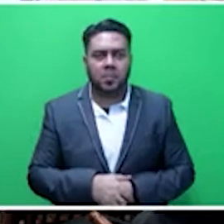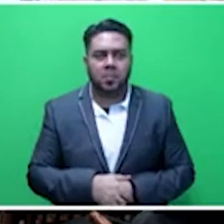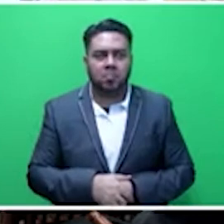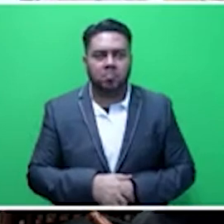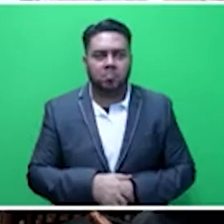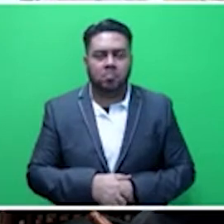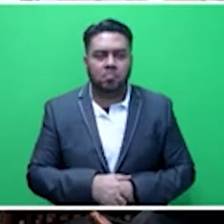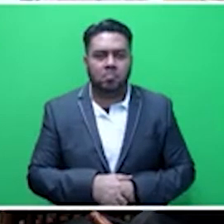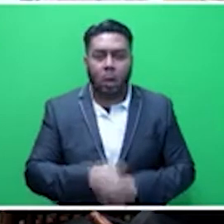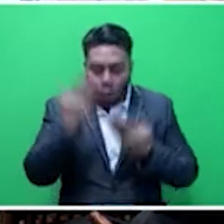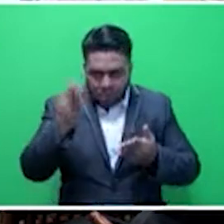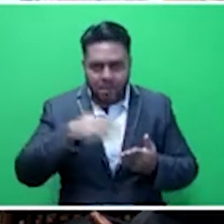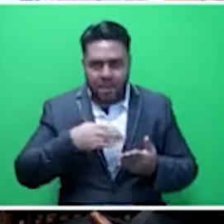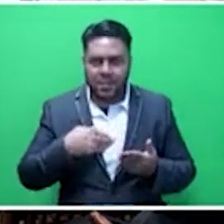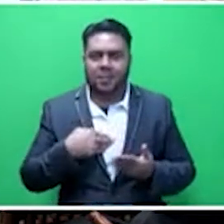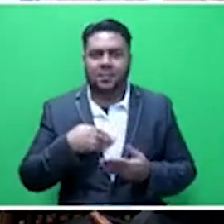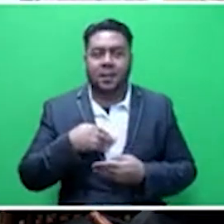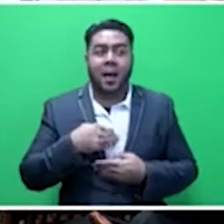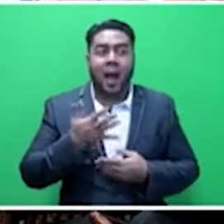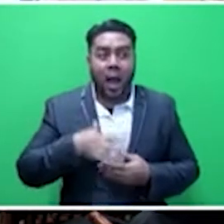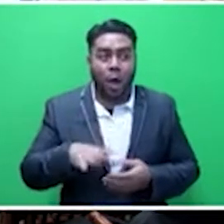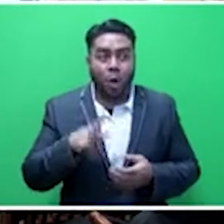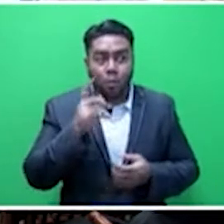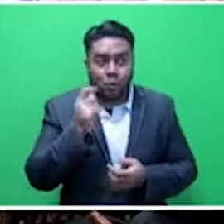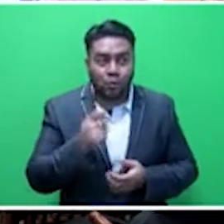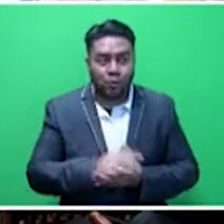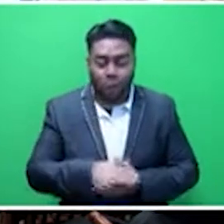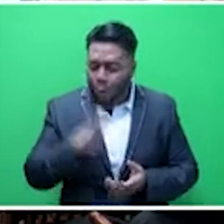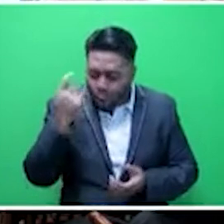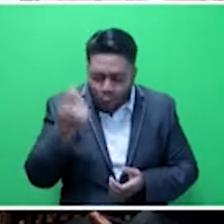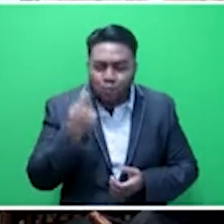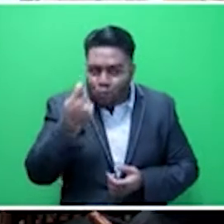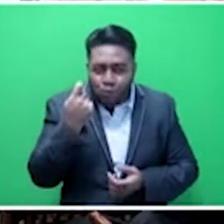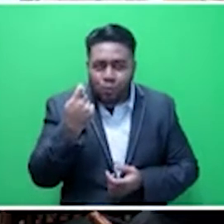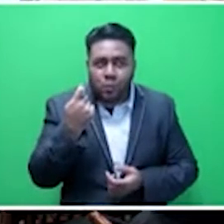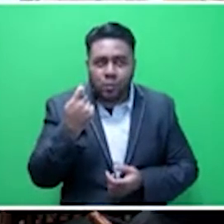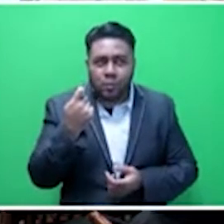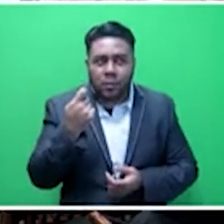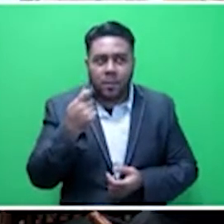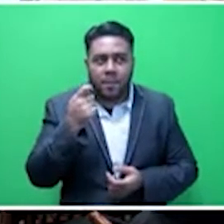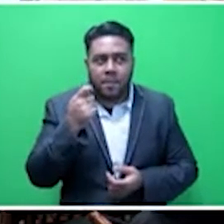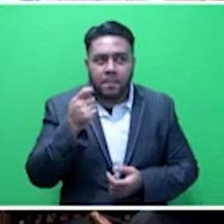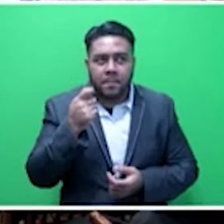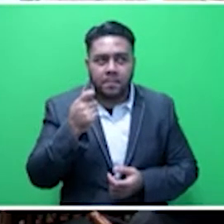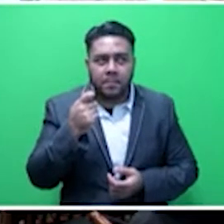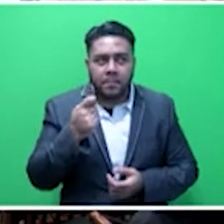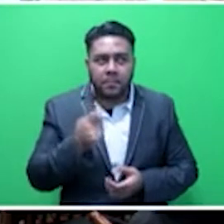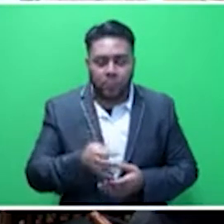Honourable, Honourable Members, I almost, almost put a ban on the Speaker.